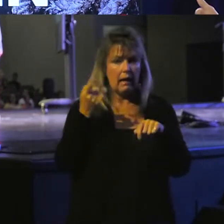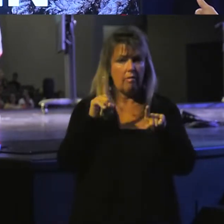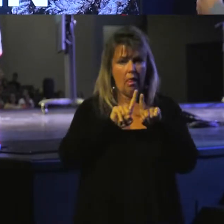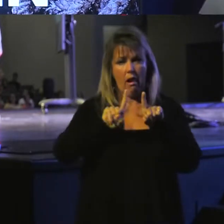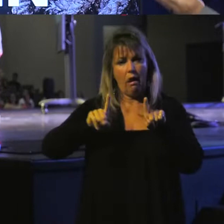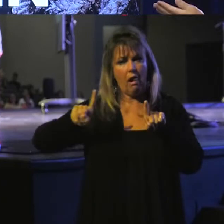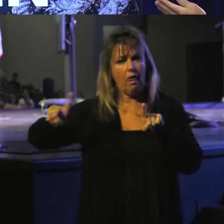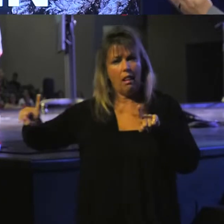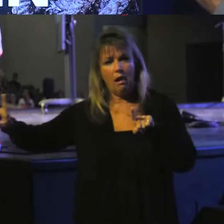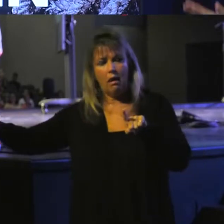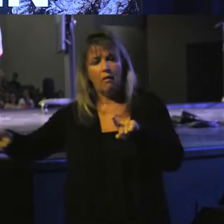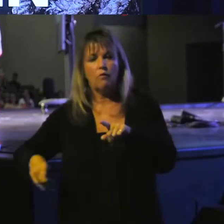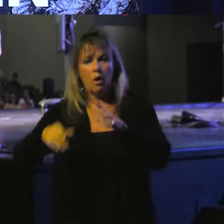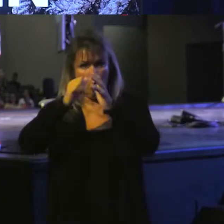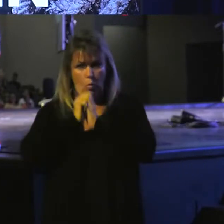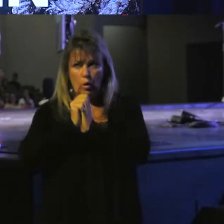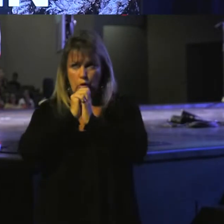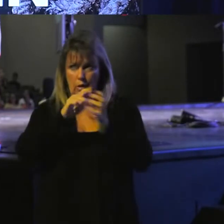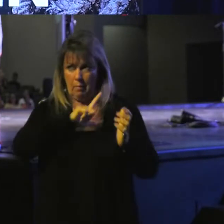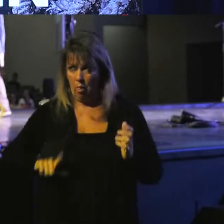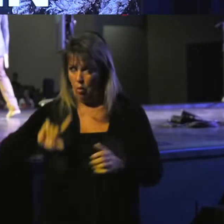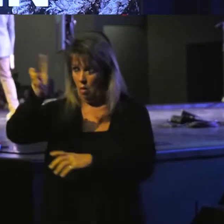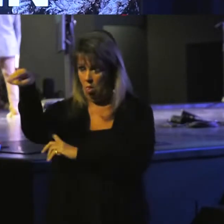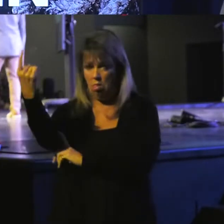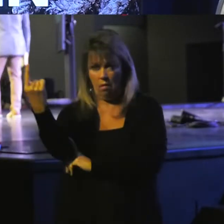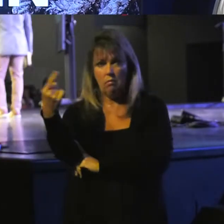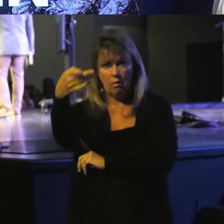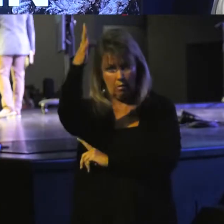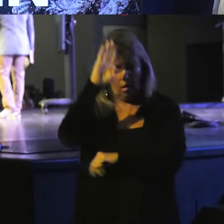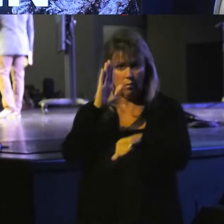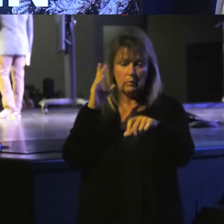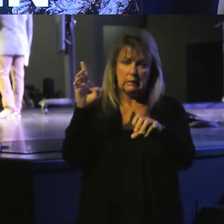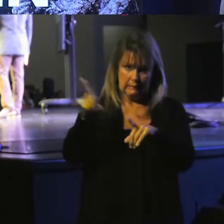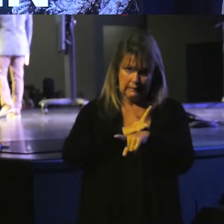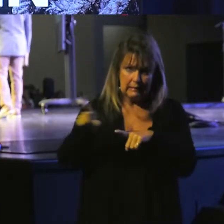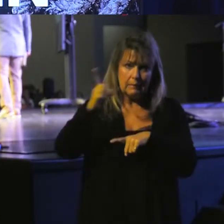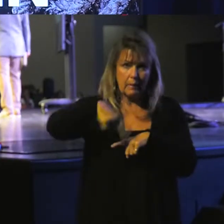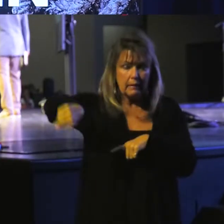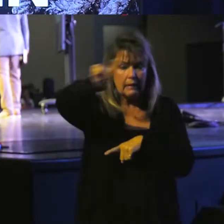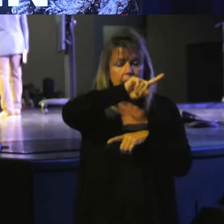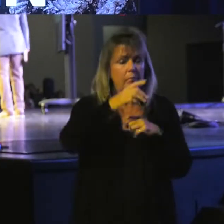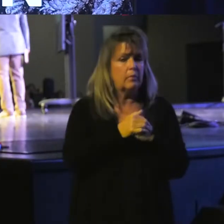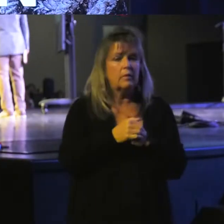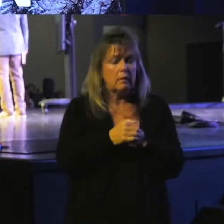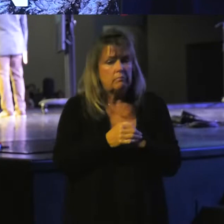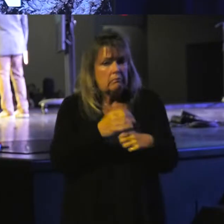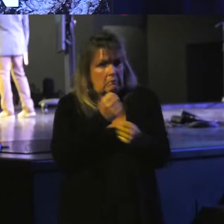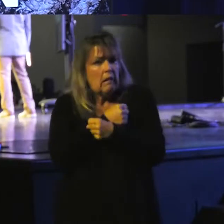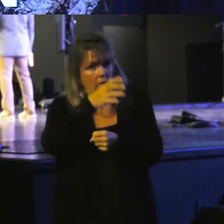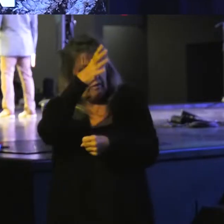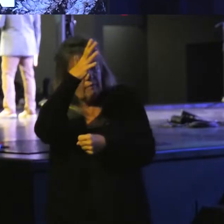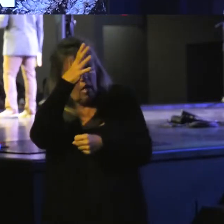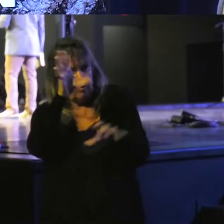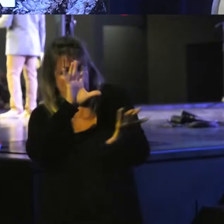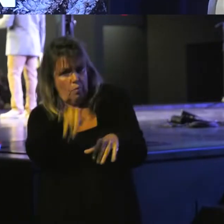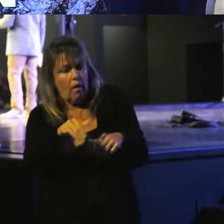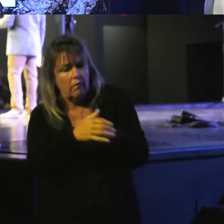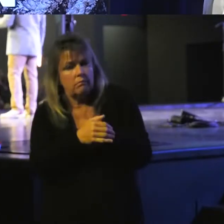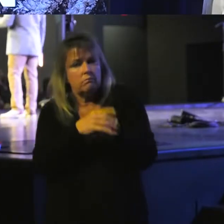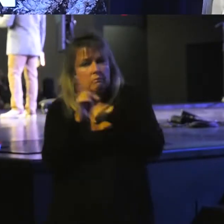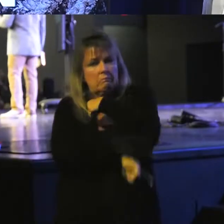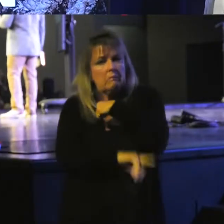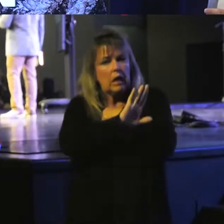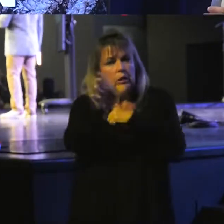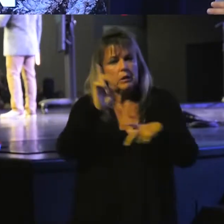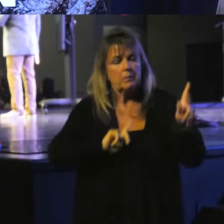from worshiping the Lord alone, that God would discipline them. What loving father wouldn't discipline and punish his people?